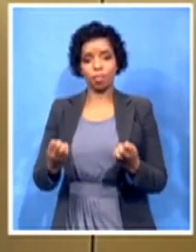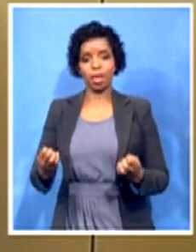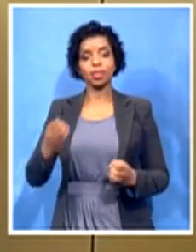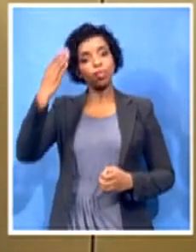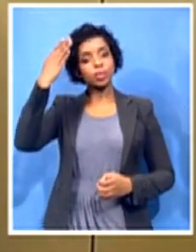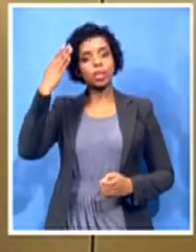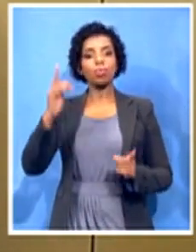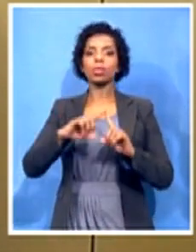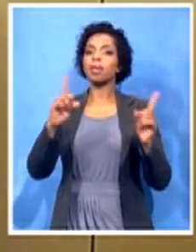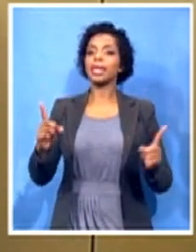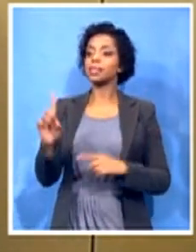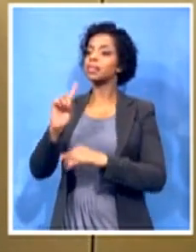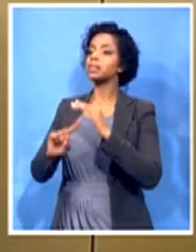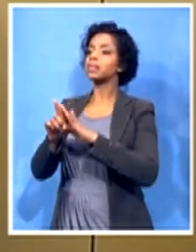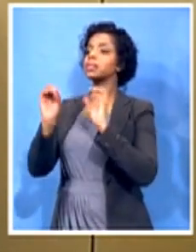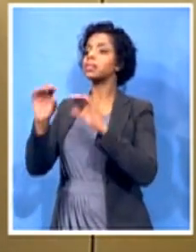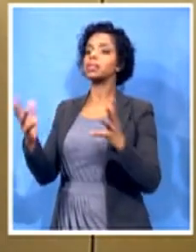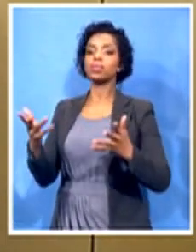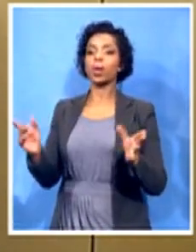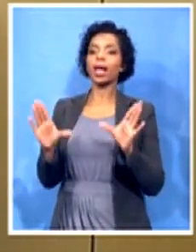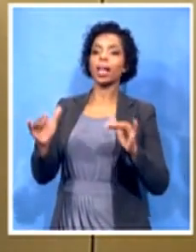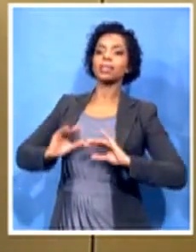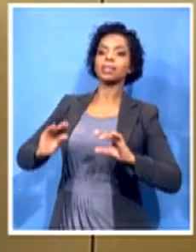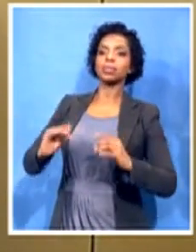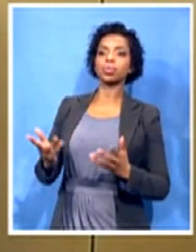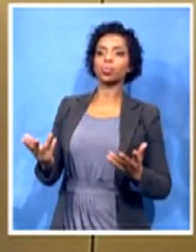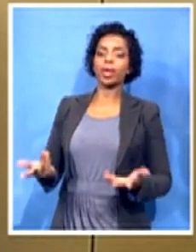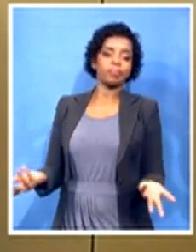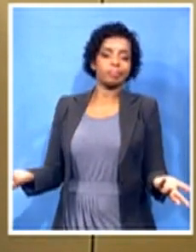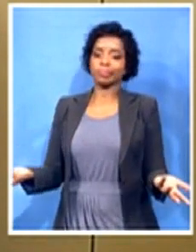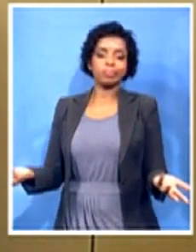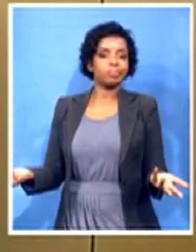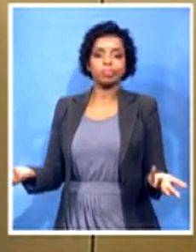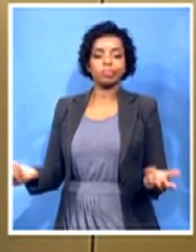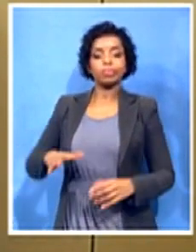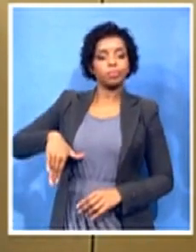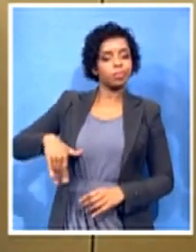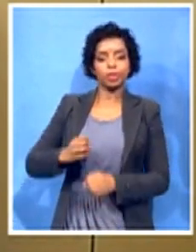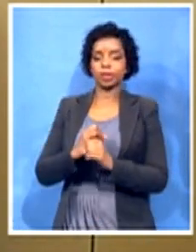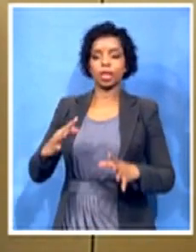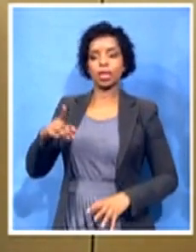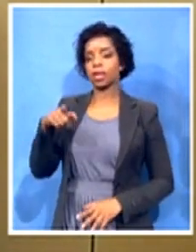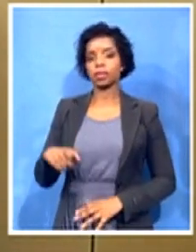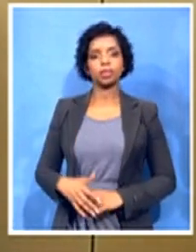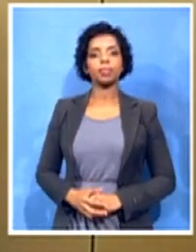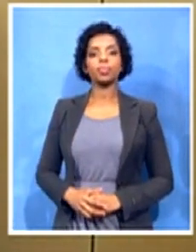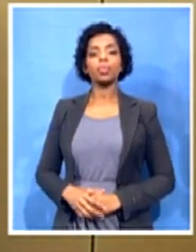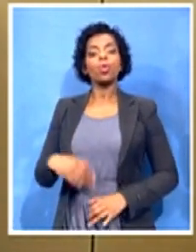have not started that one. So, the beadwork, the sewing